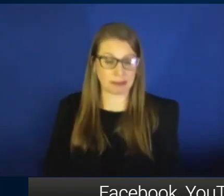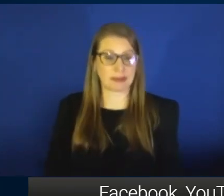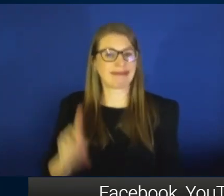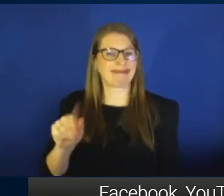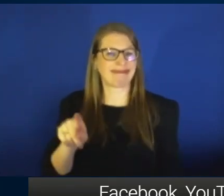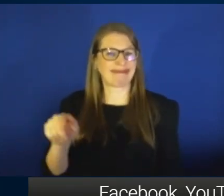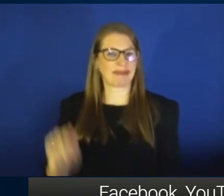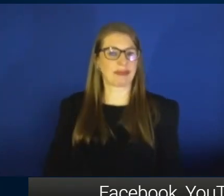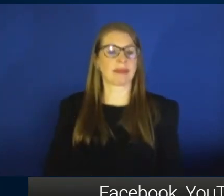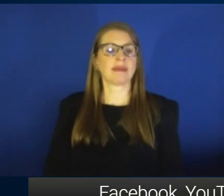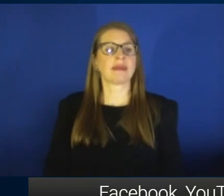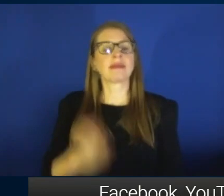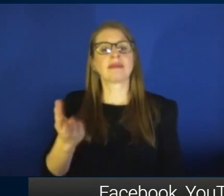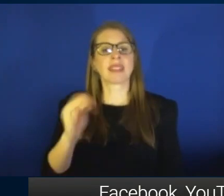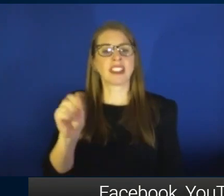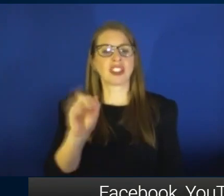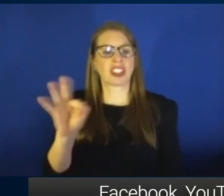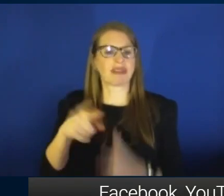Jeff, why don't you get us started?